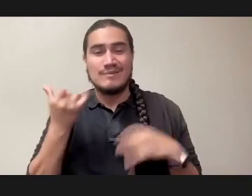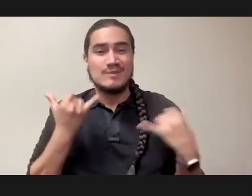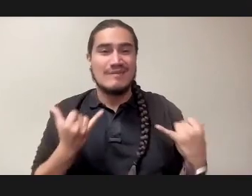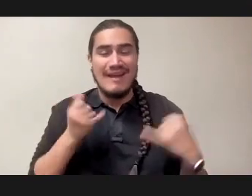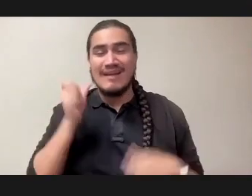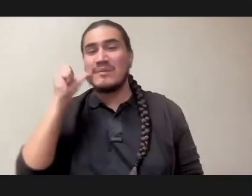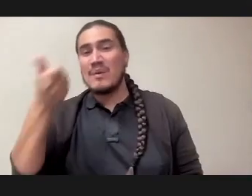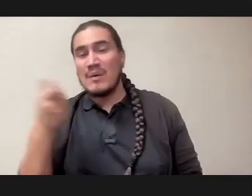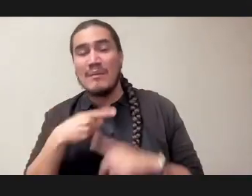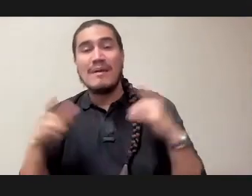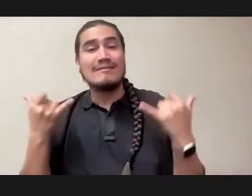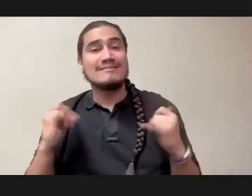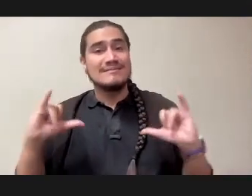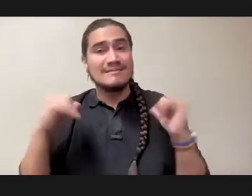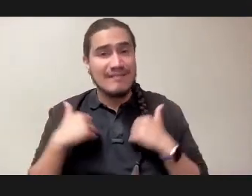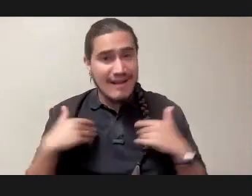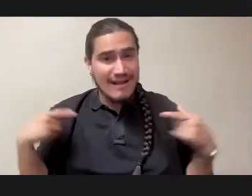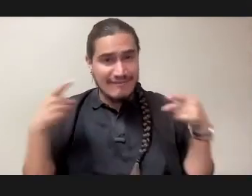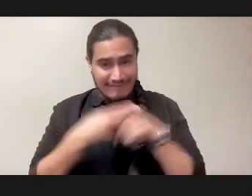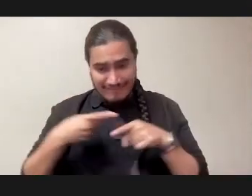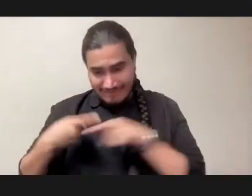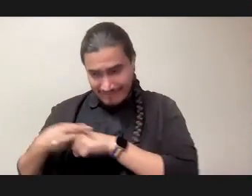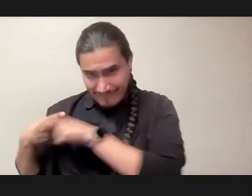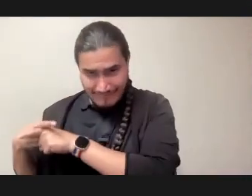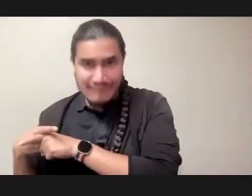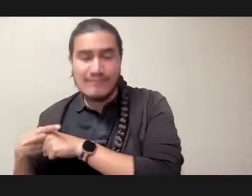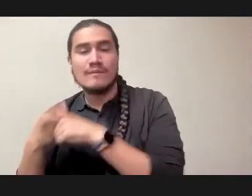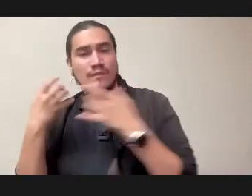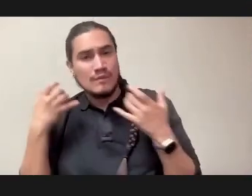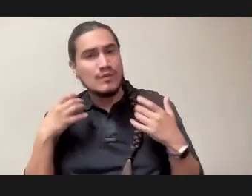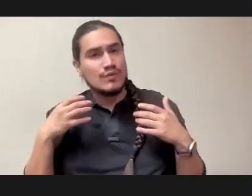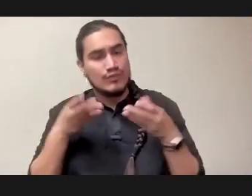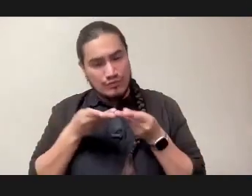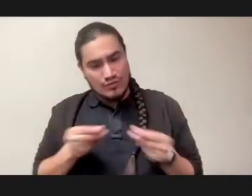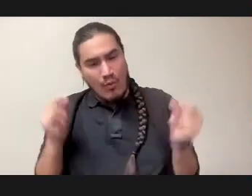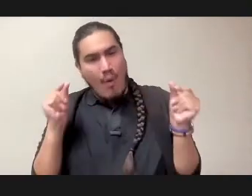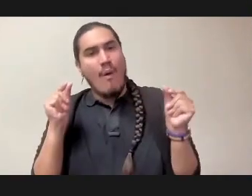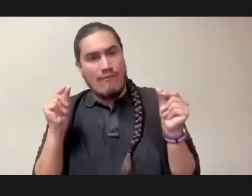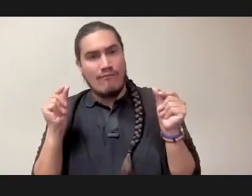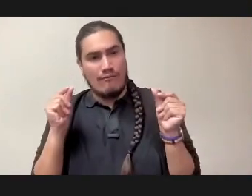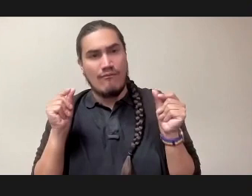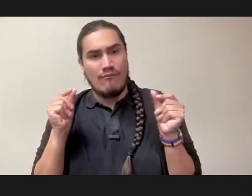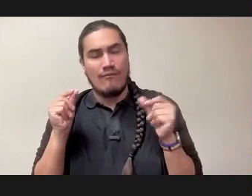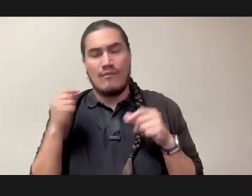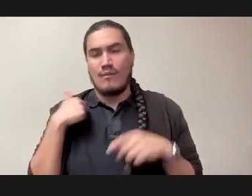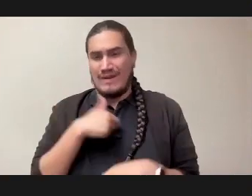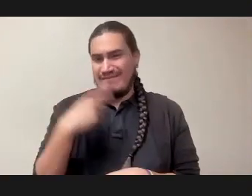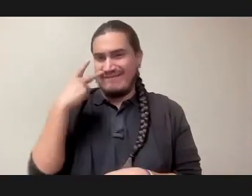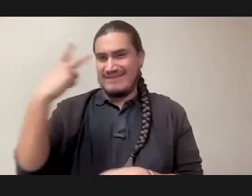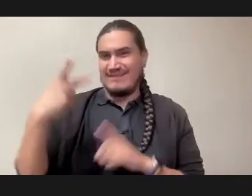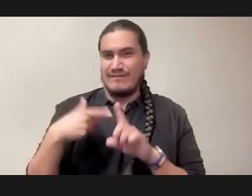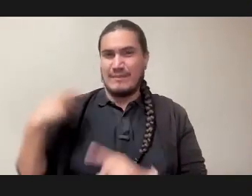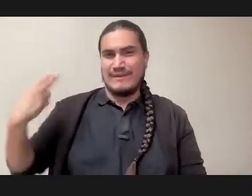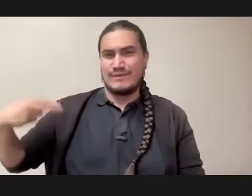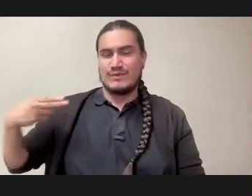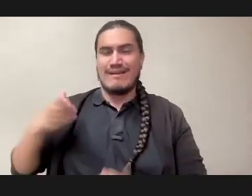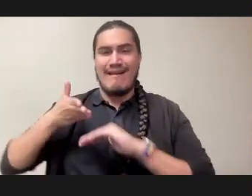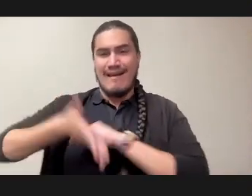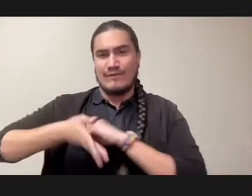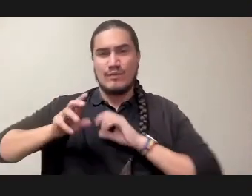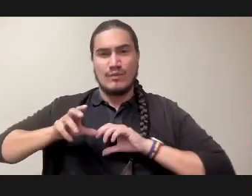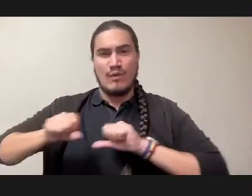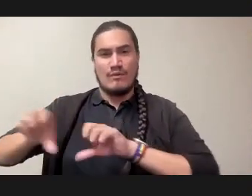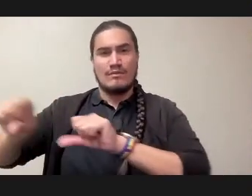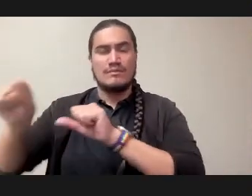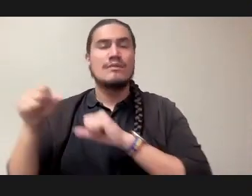have contradictions to work out regardless of, and as we know from history, any post-colonial nation, you figure out one